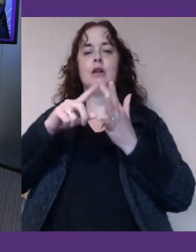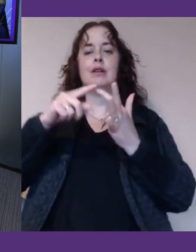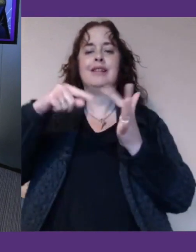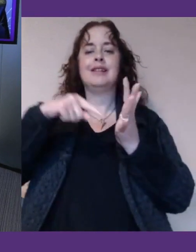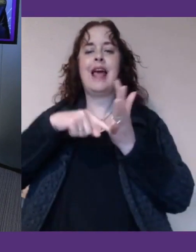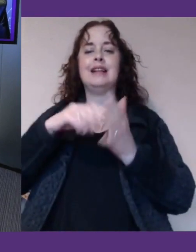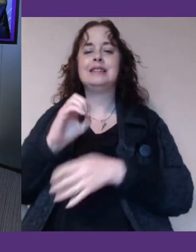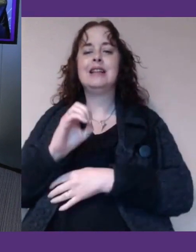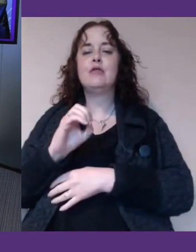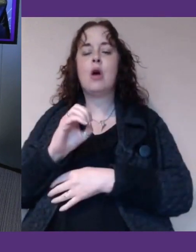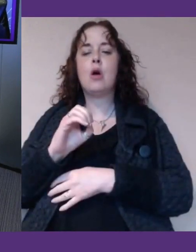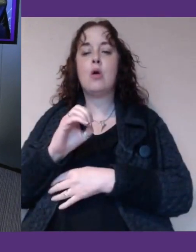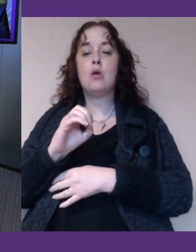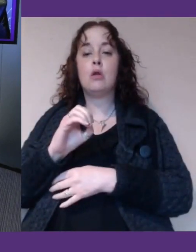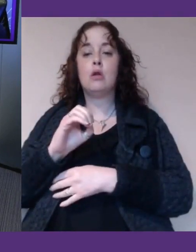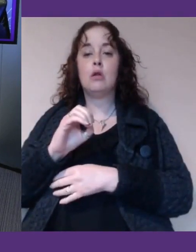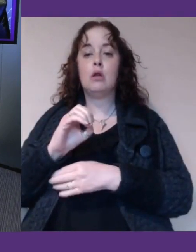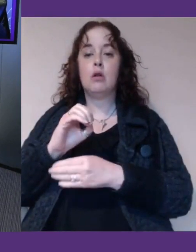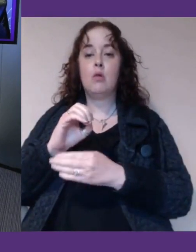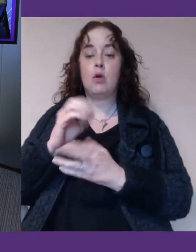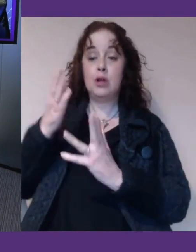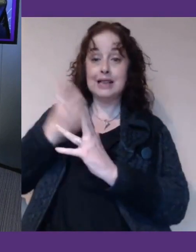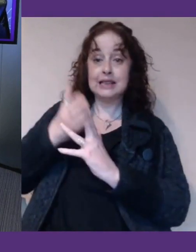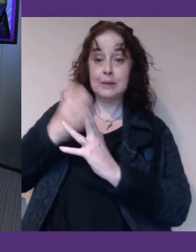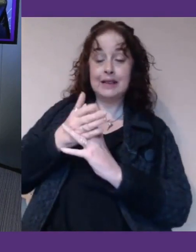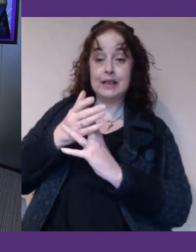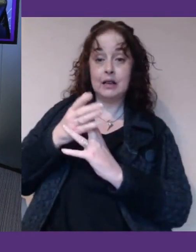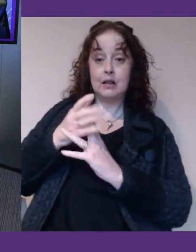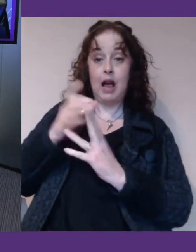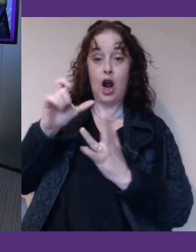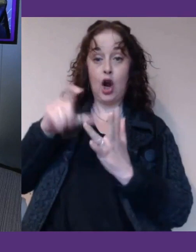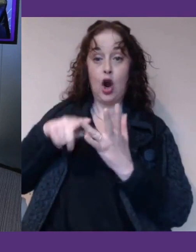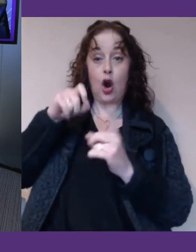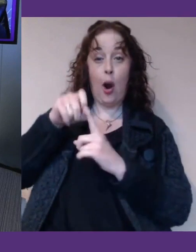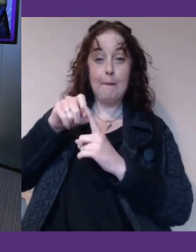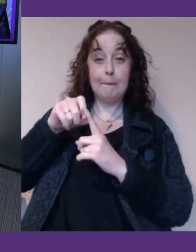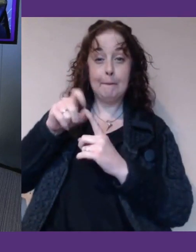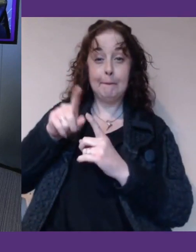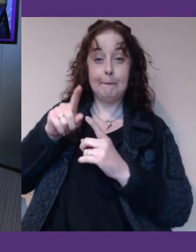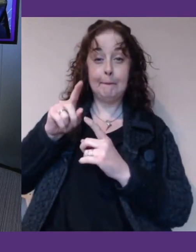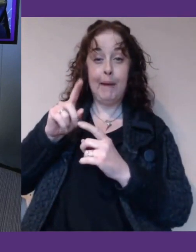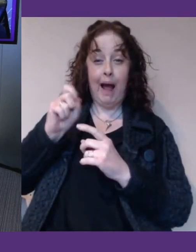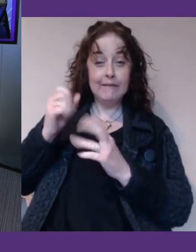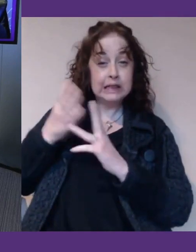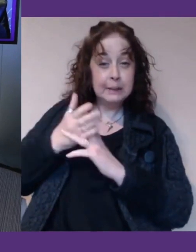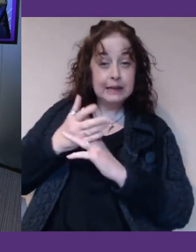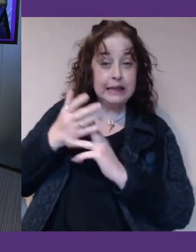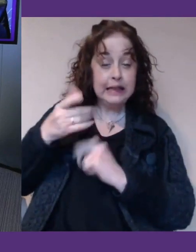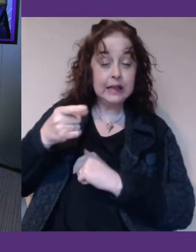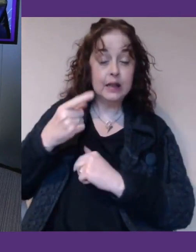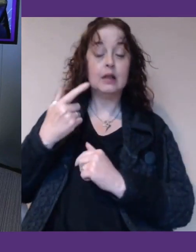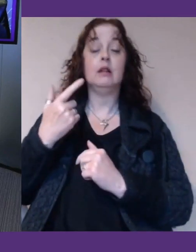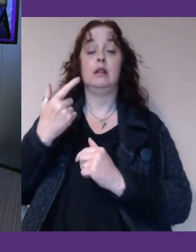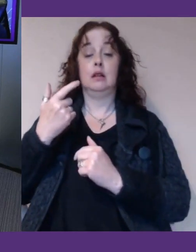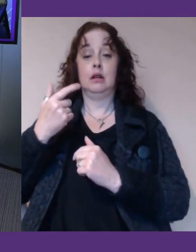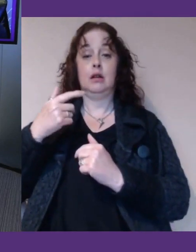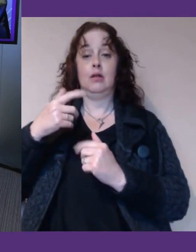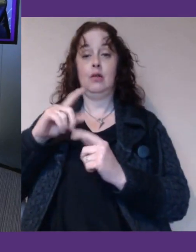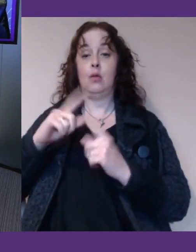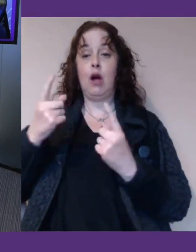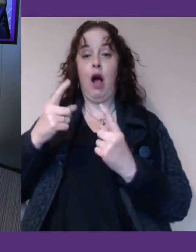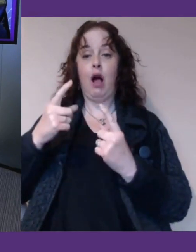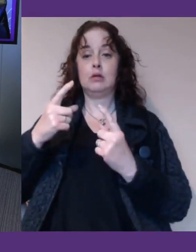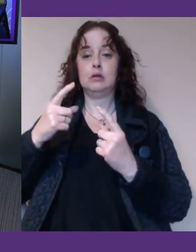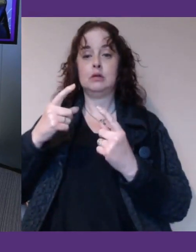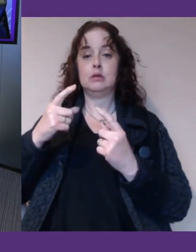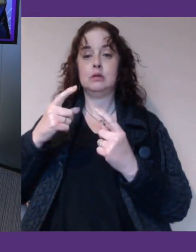look like at COP and other things like that? There really is no, we really can't get boxed in to any particular